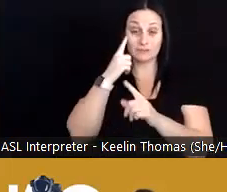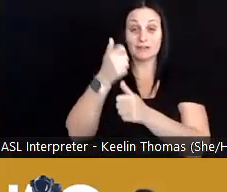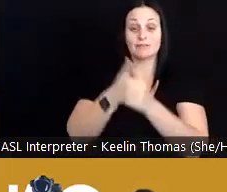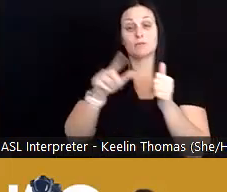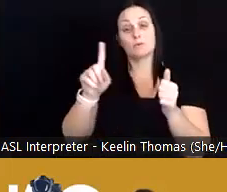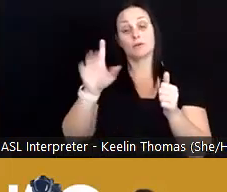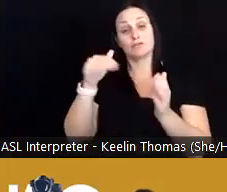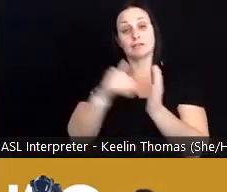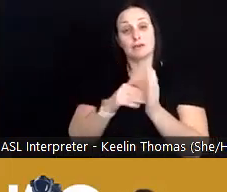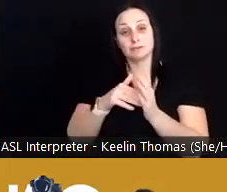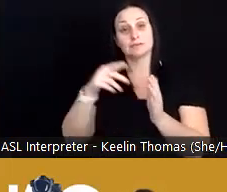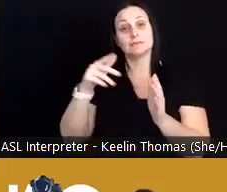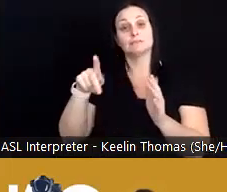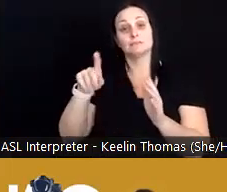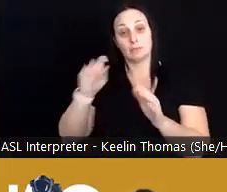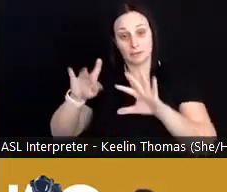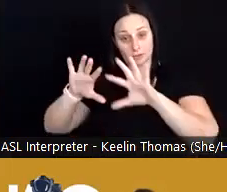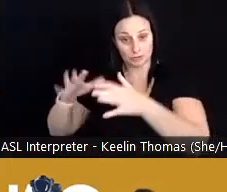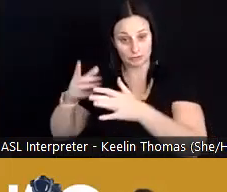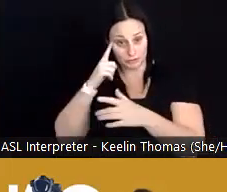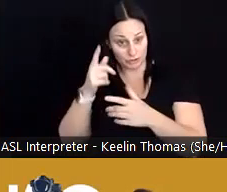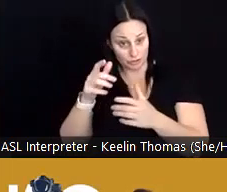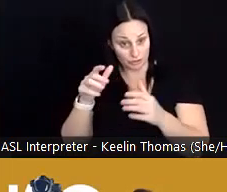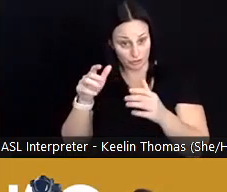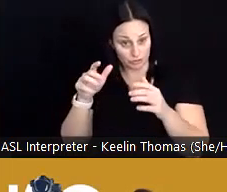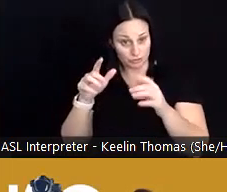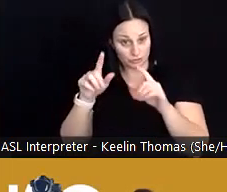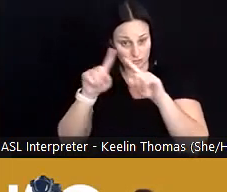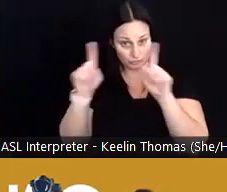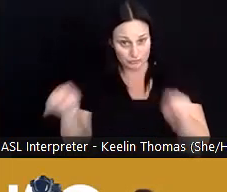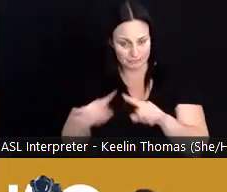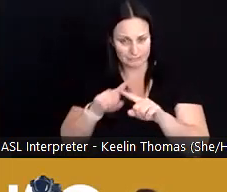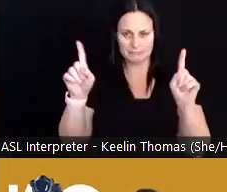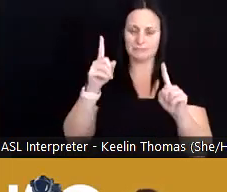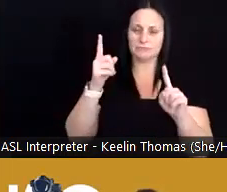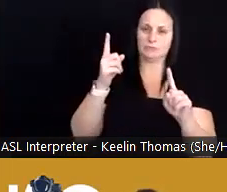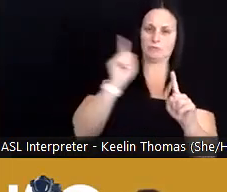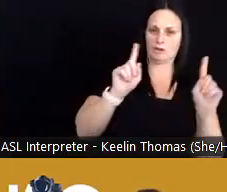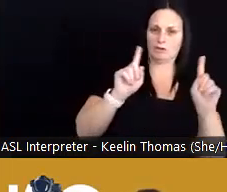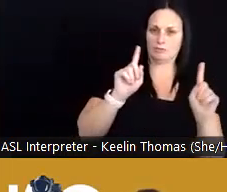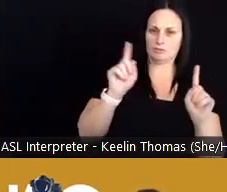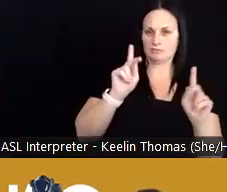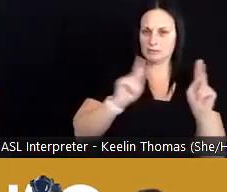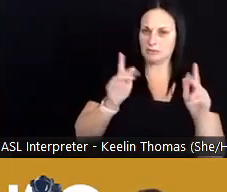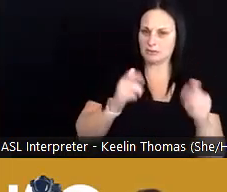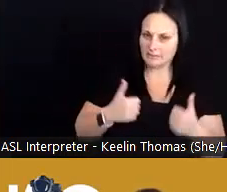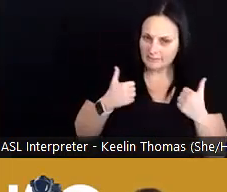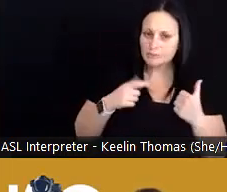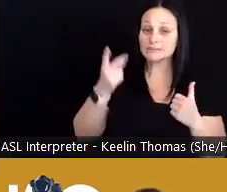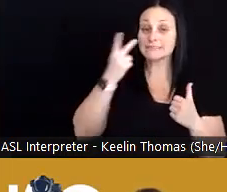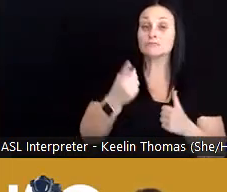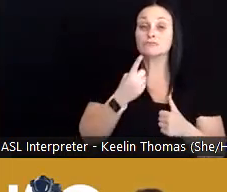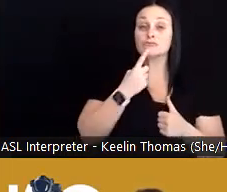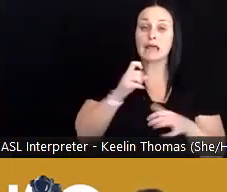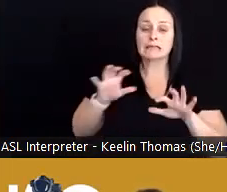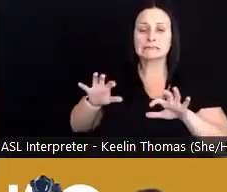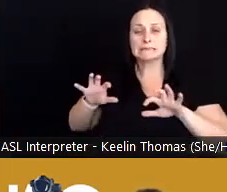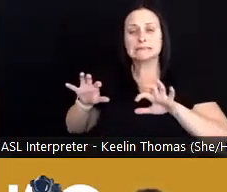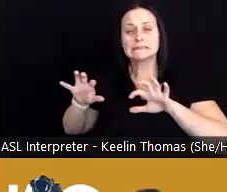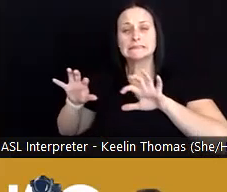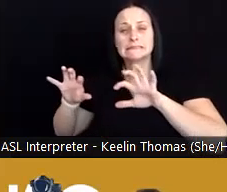population in the screen differs by where people live right so you'll see the red areas shows